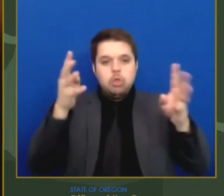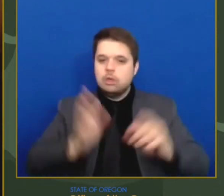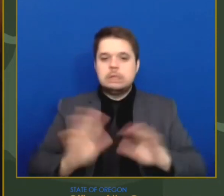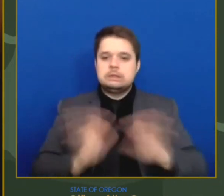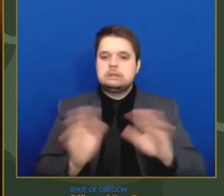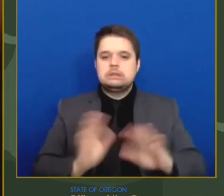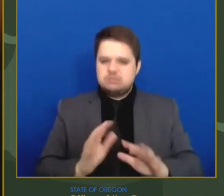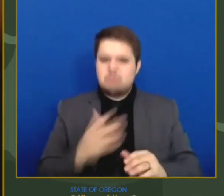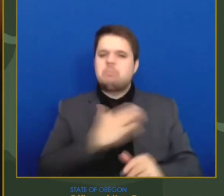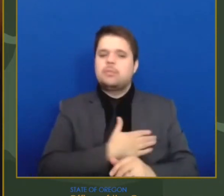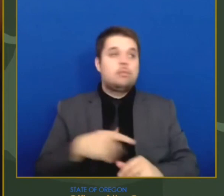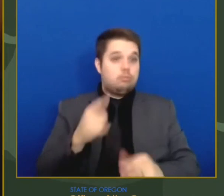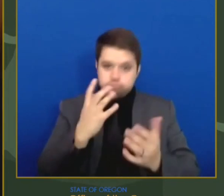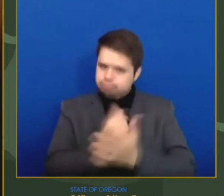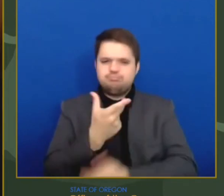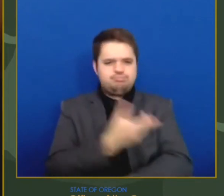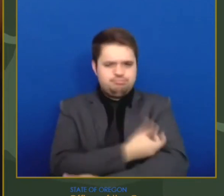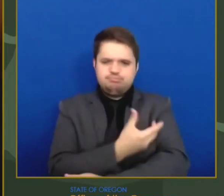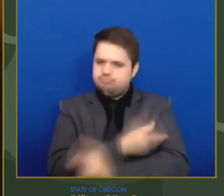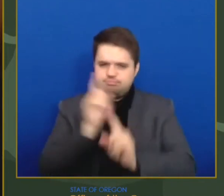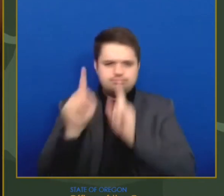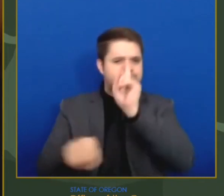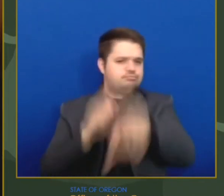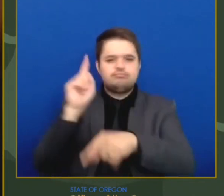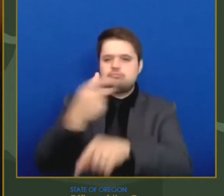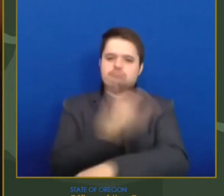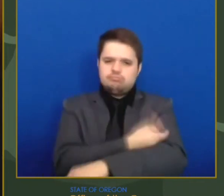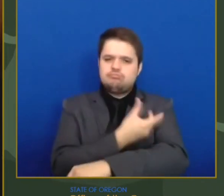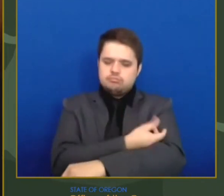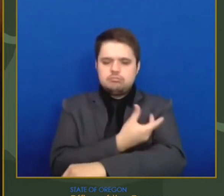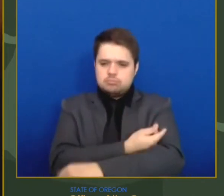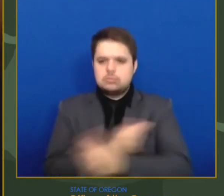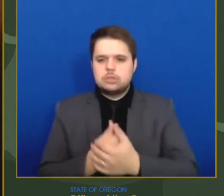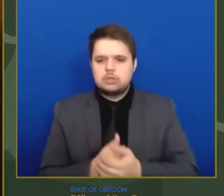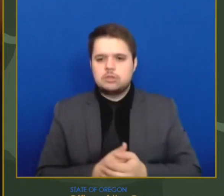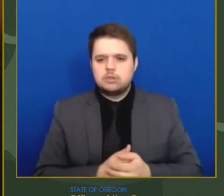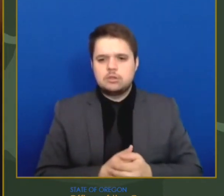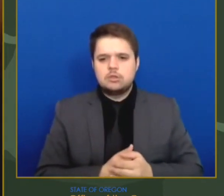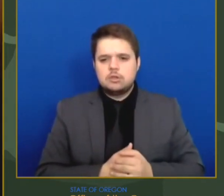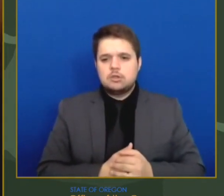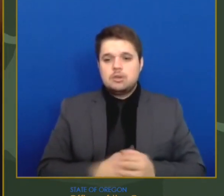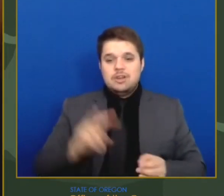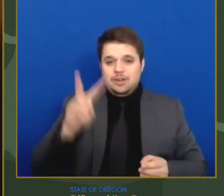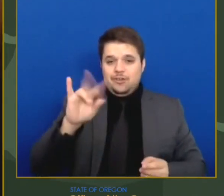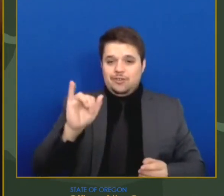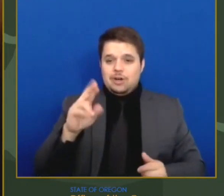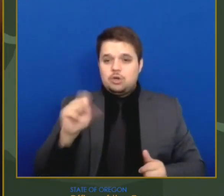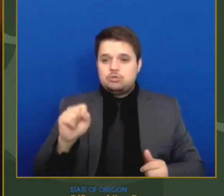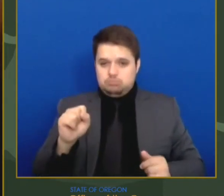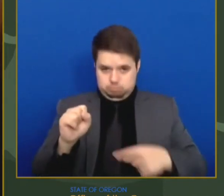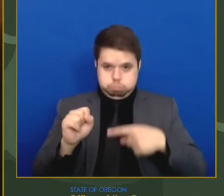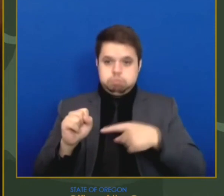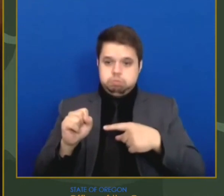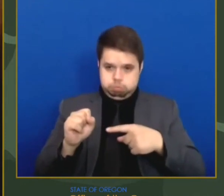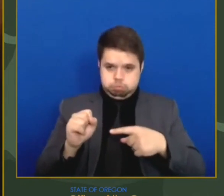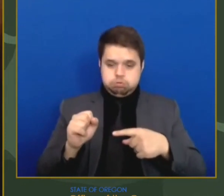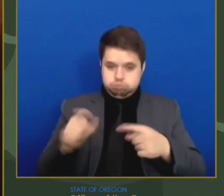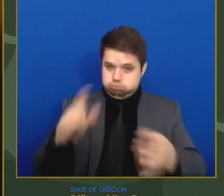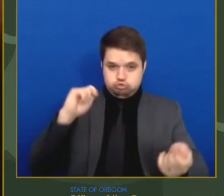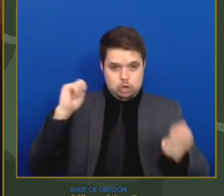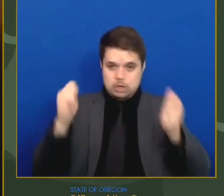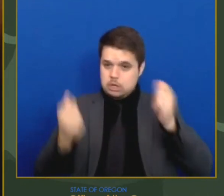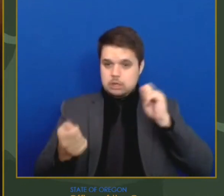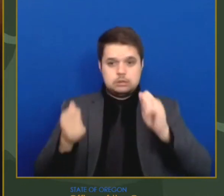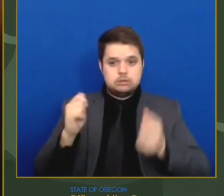Variants and mutations to a virus are not unusual. We are watching these warily, but we believe that any of the existing vaccines,